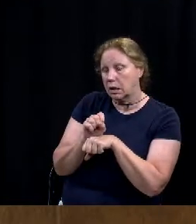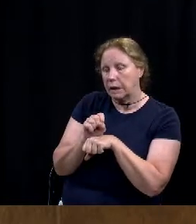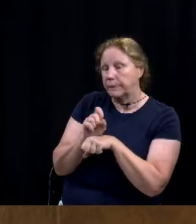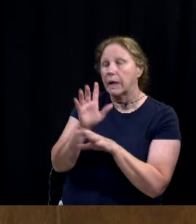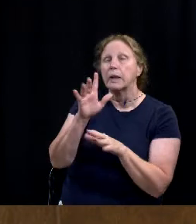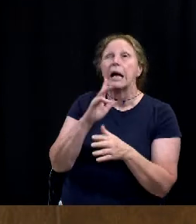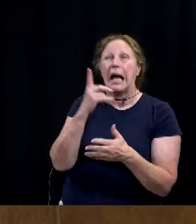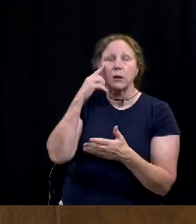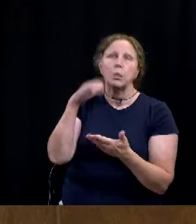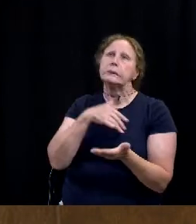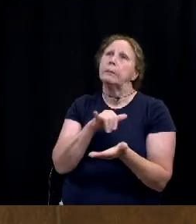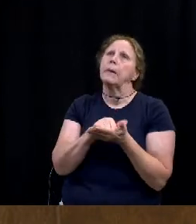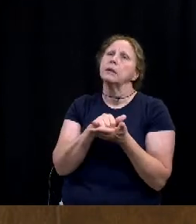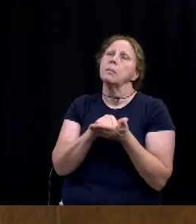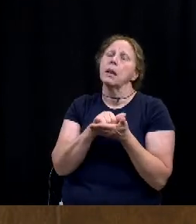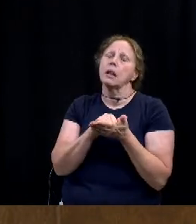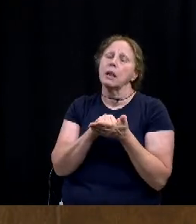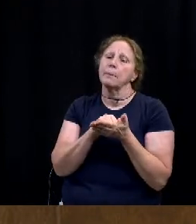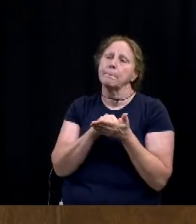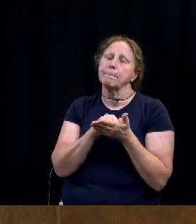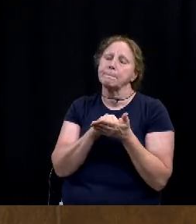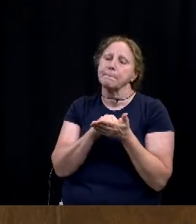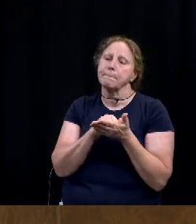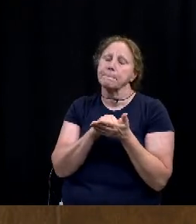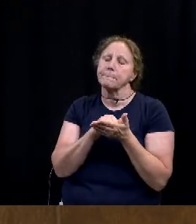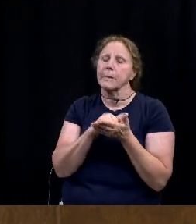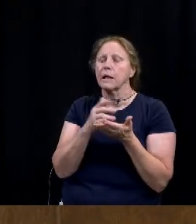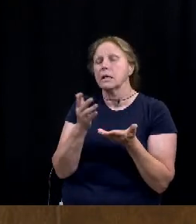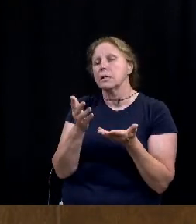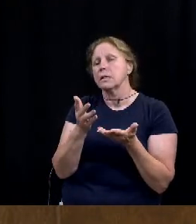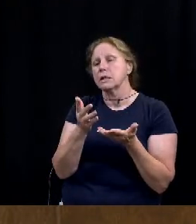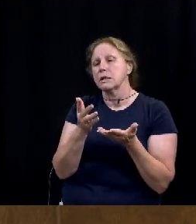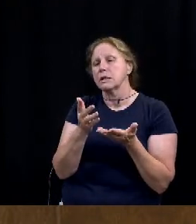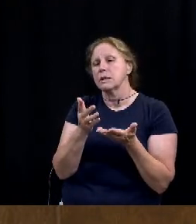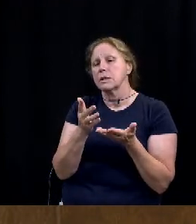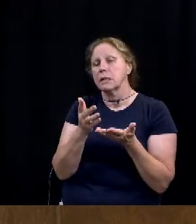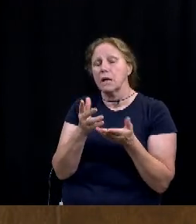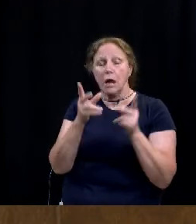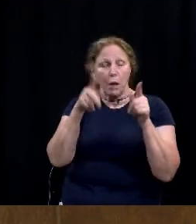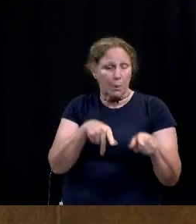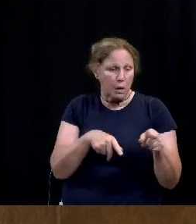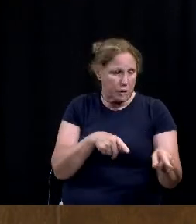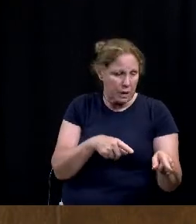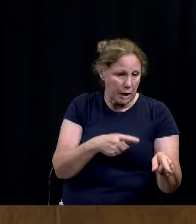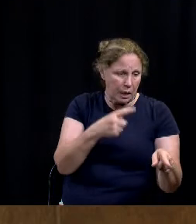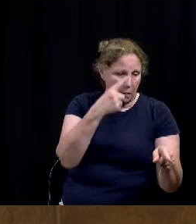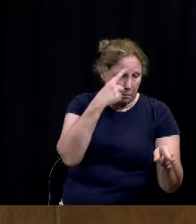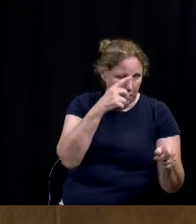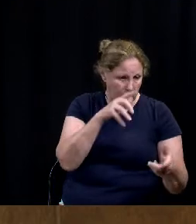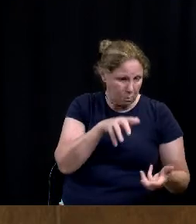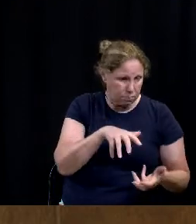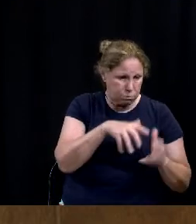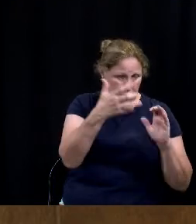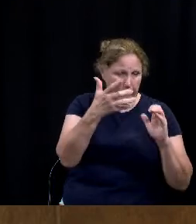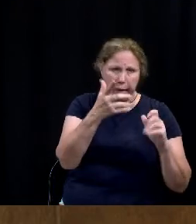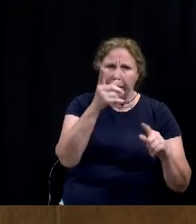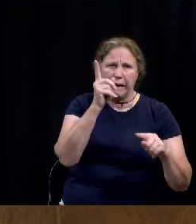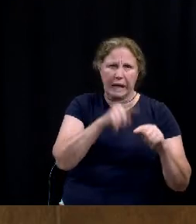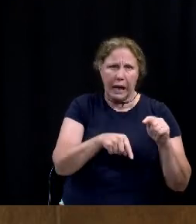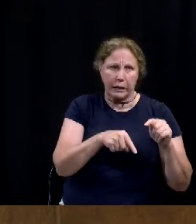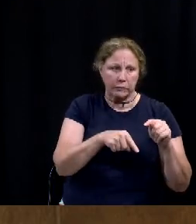to to stop someone from having a mental health episode that requires